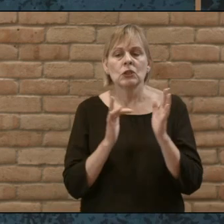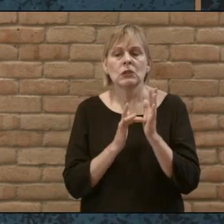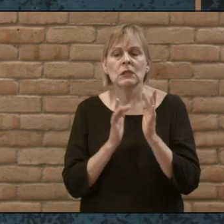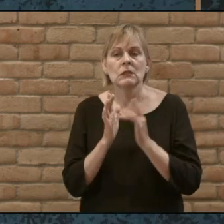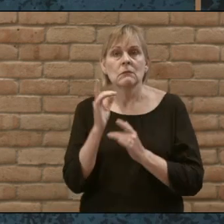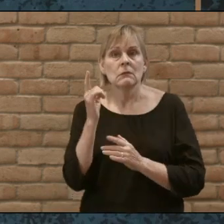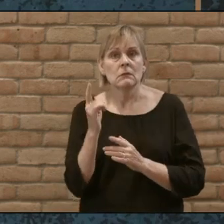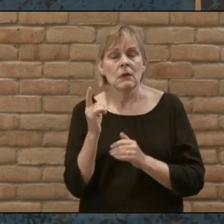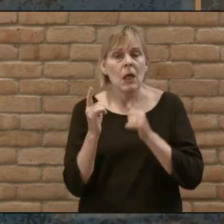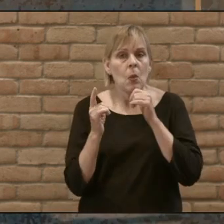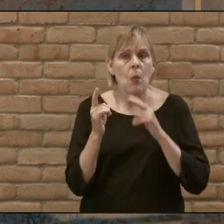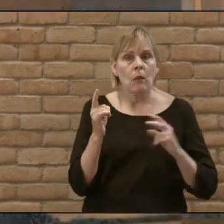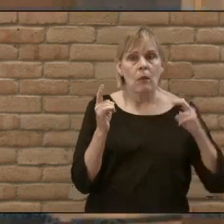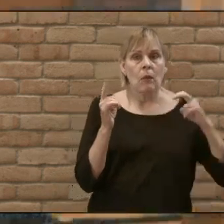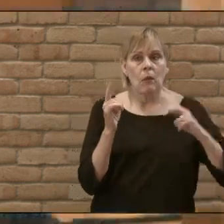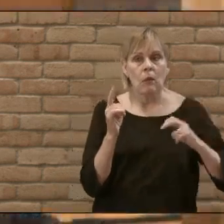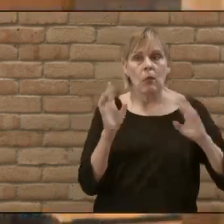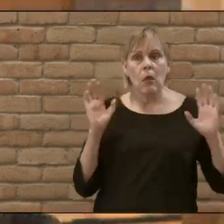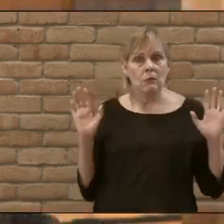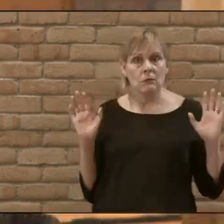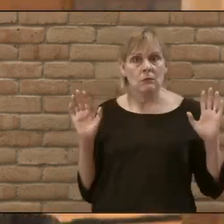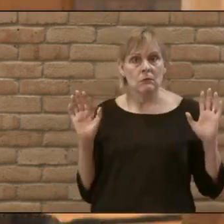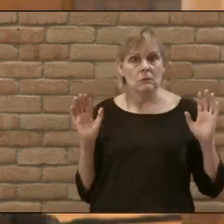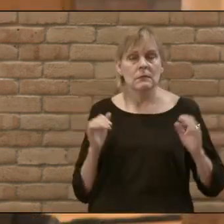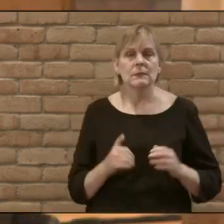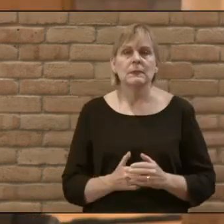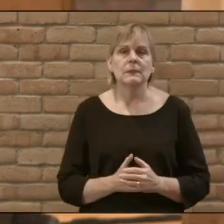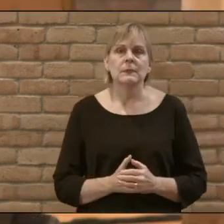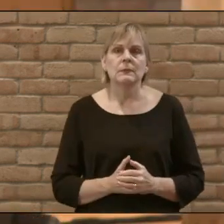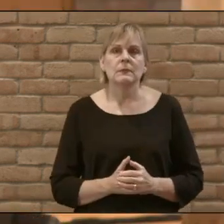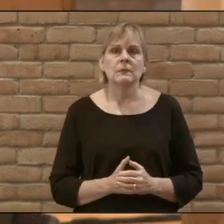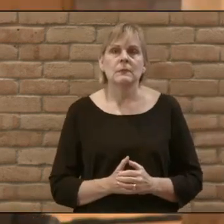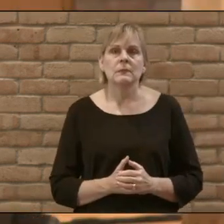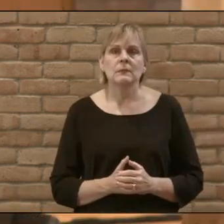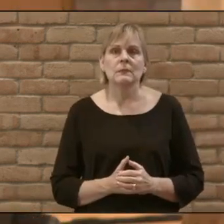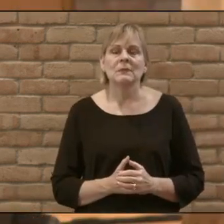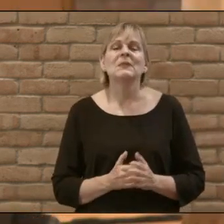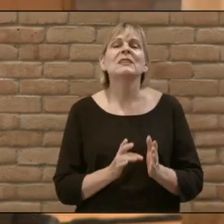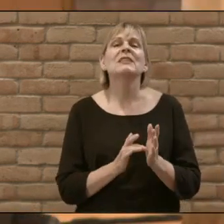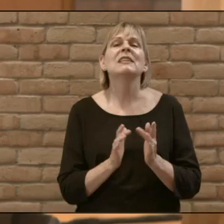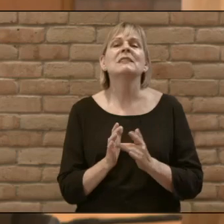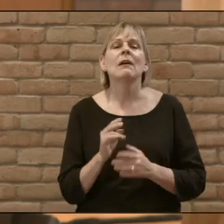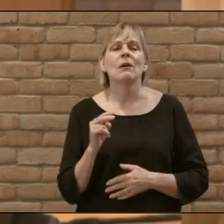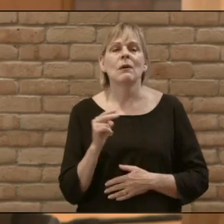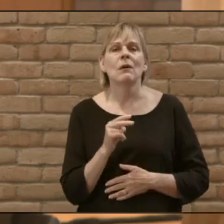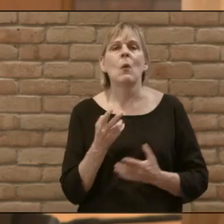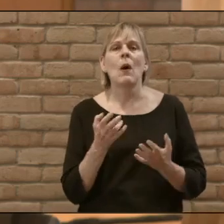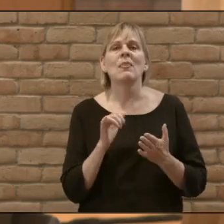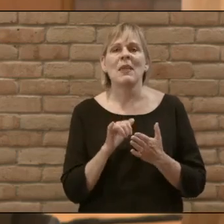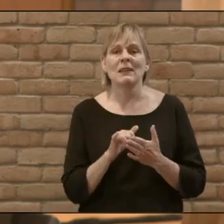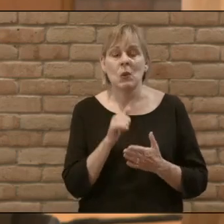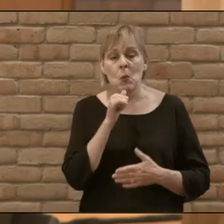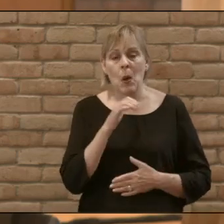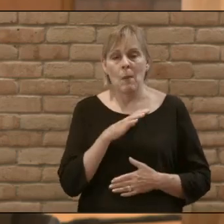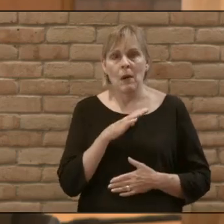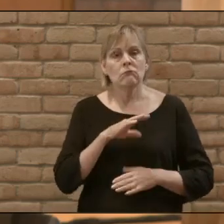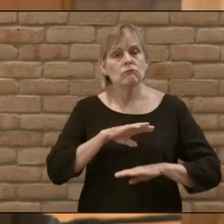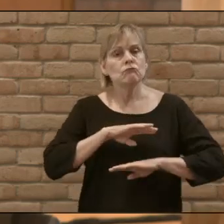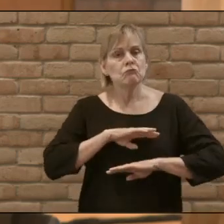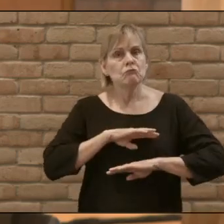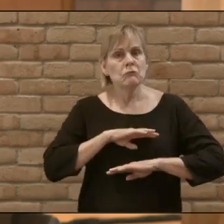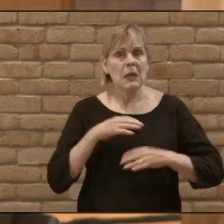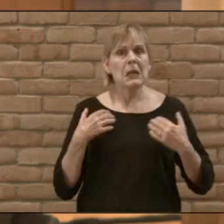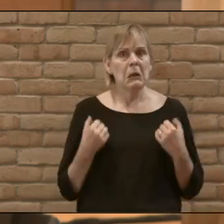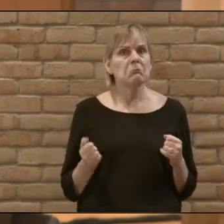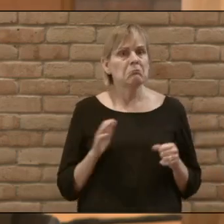it's just Jesus and the woman see this is what Jesus was looking for the woman was content to just be